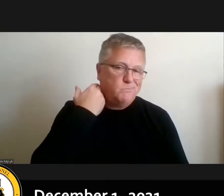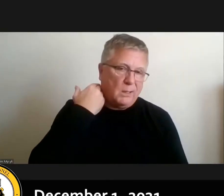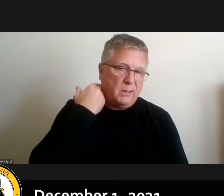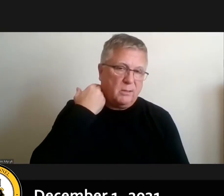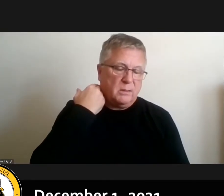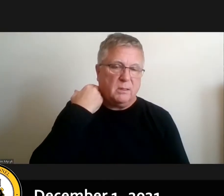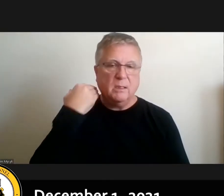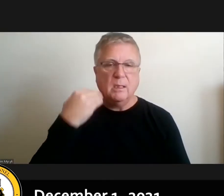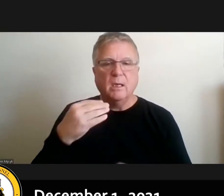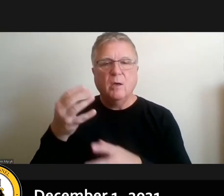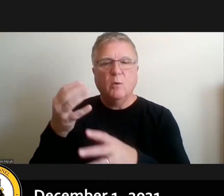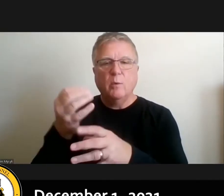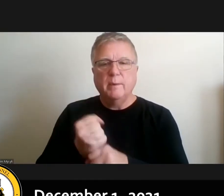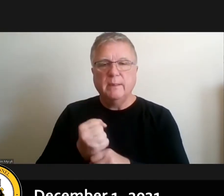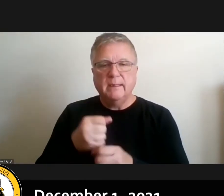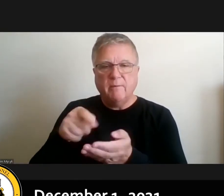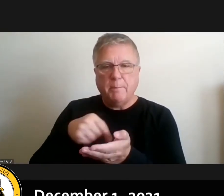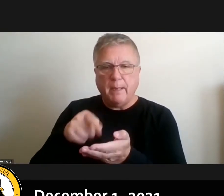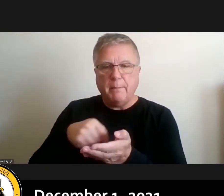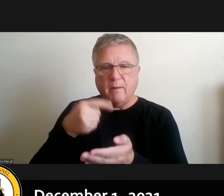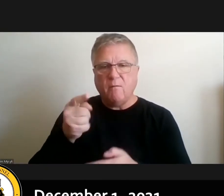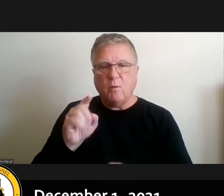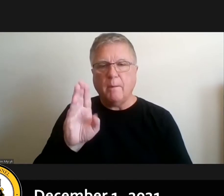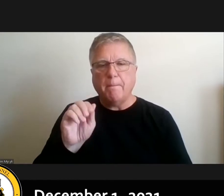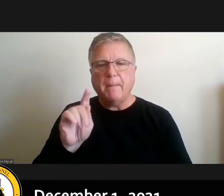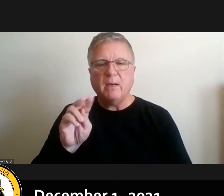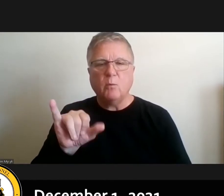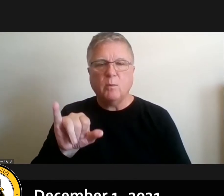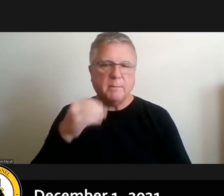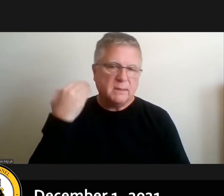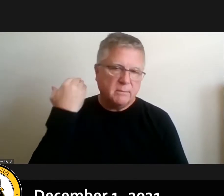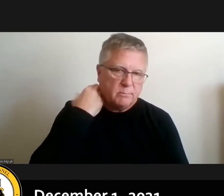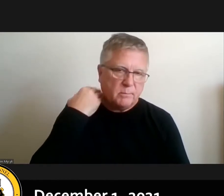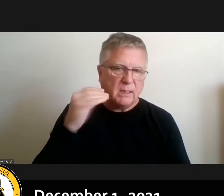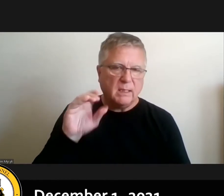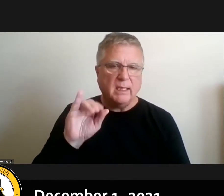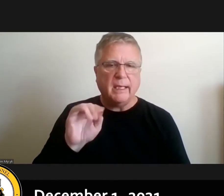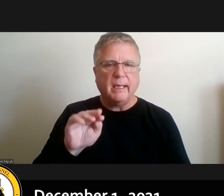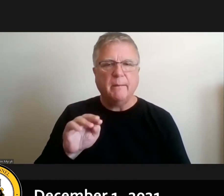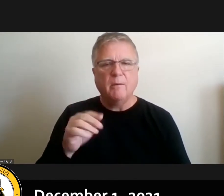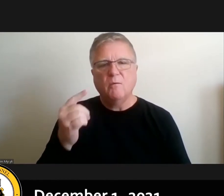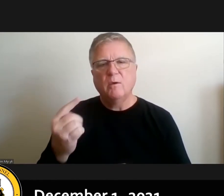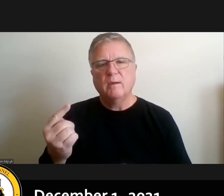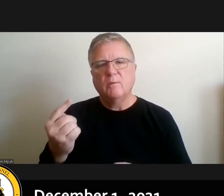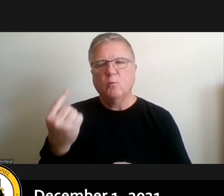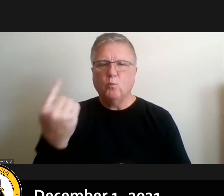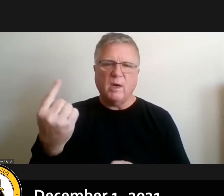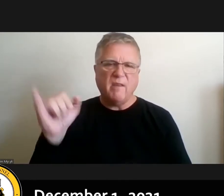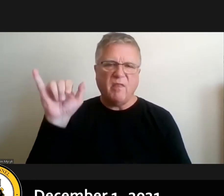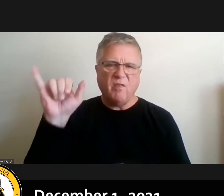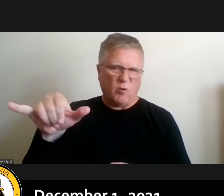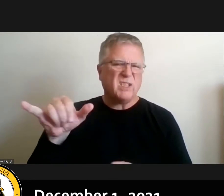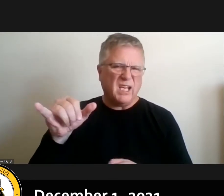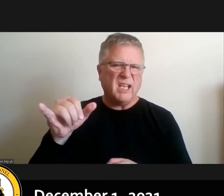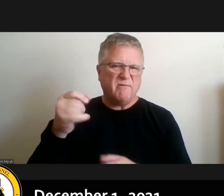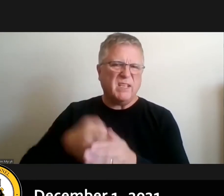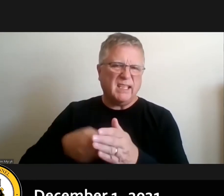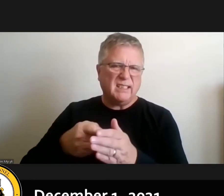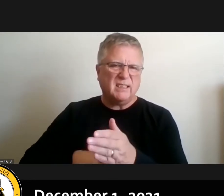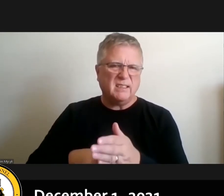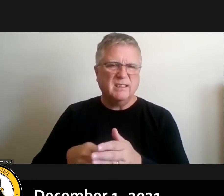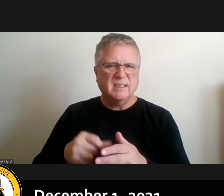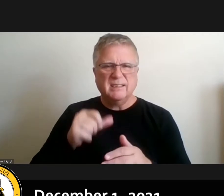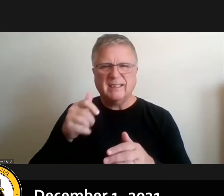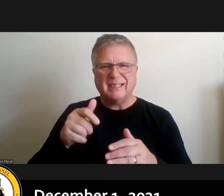um a bankruptcy uh claim that we have out there for one of those taxes and so that's an inconsistent number